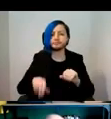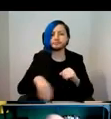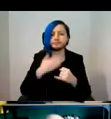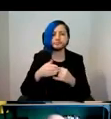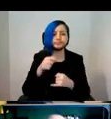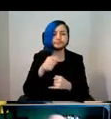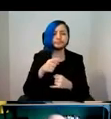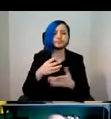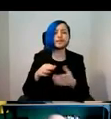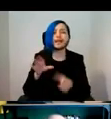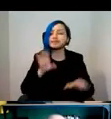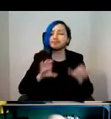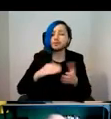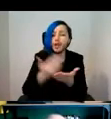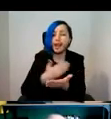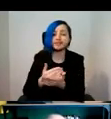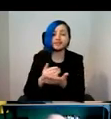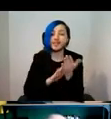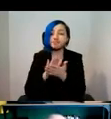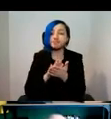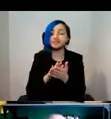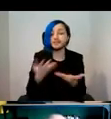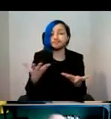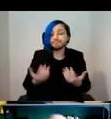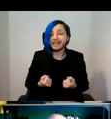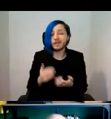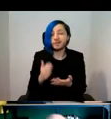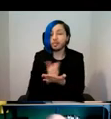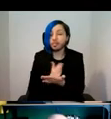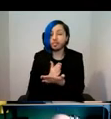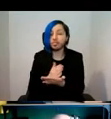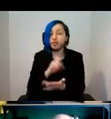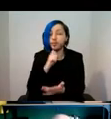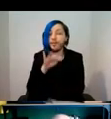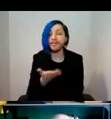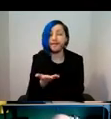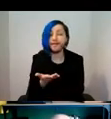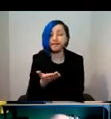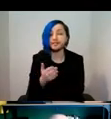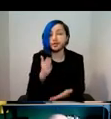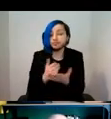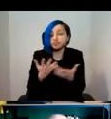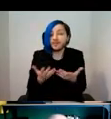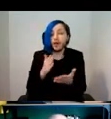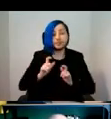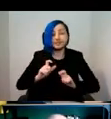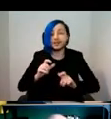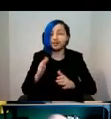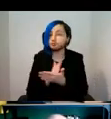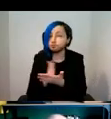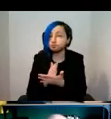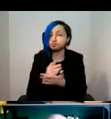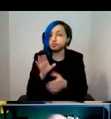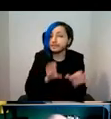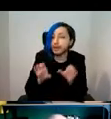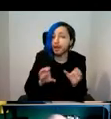which is tolerant of uncertainty. So this is, as I described it, very much an experiment. It's very tentative. It's an